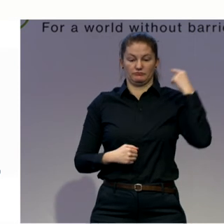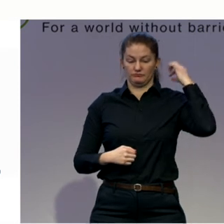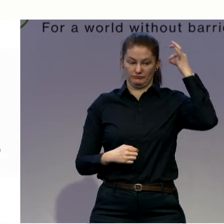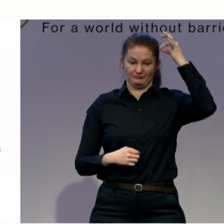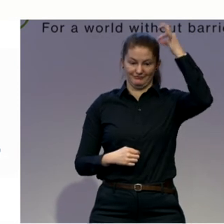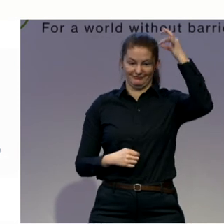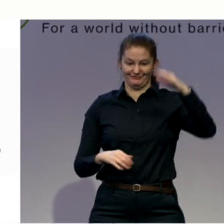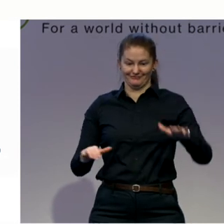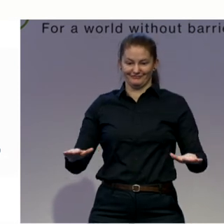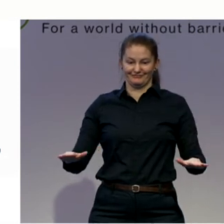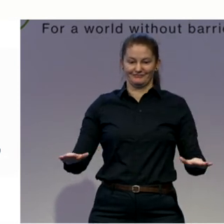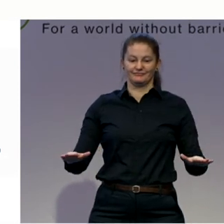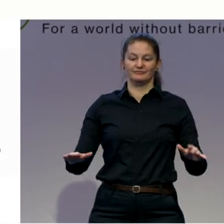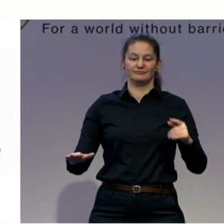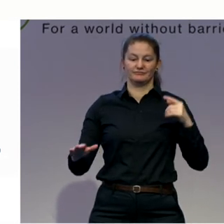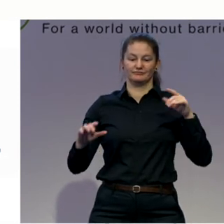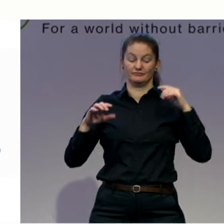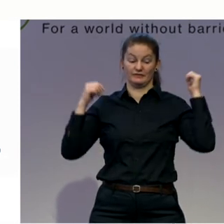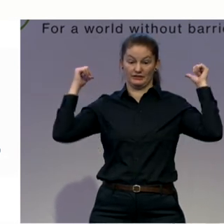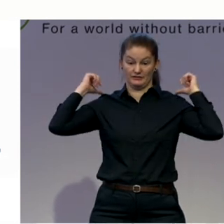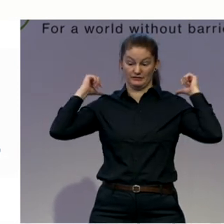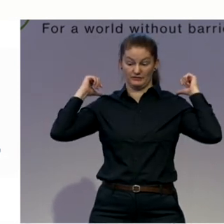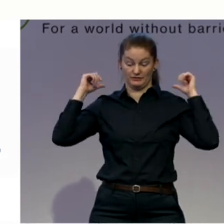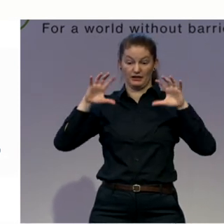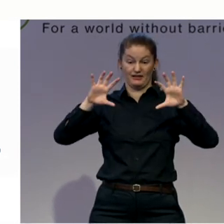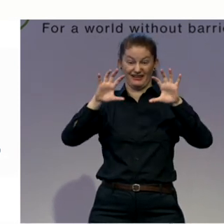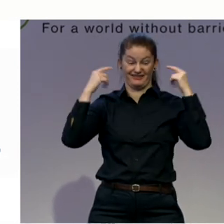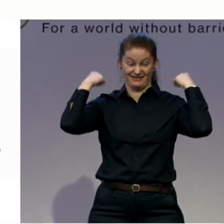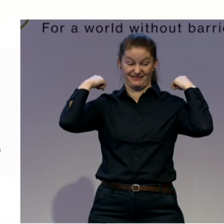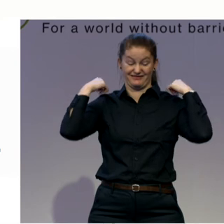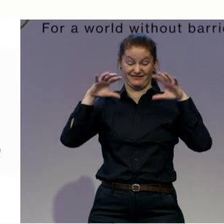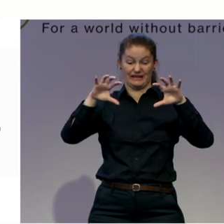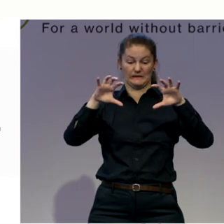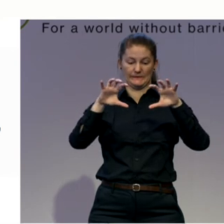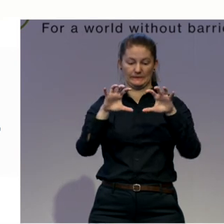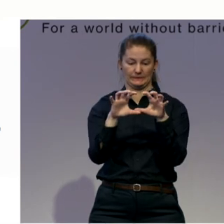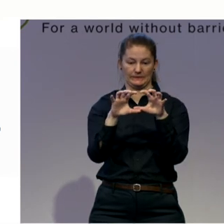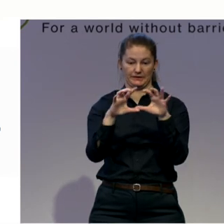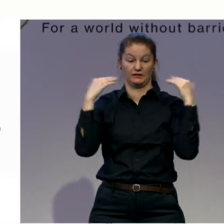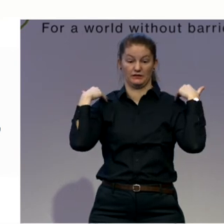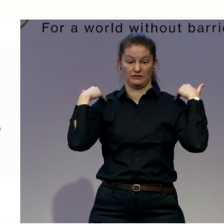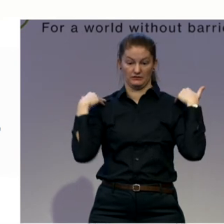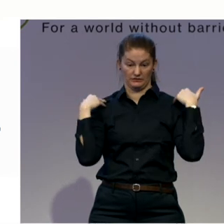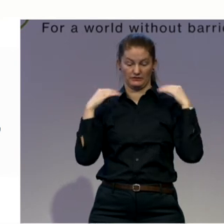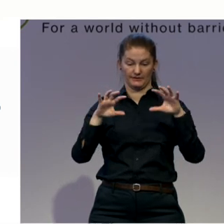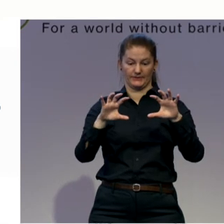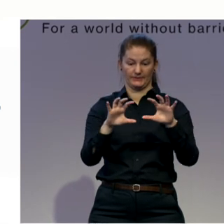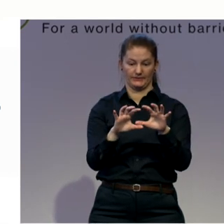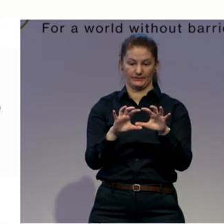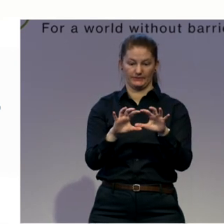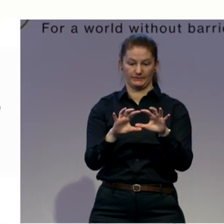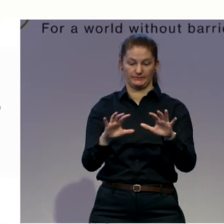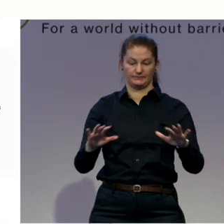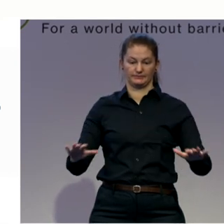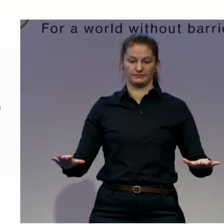going down. And your chest is open. And come back. Now, as you move your shoulders down. And